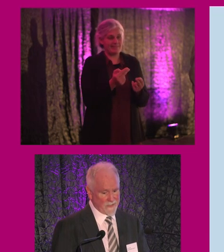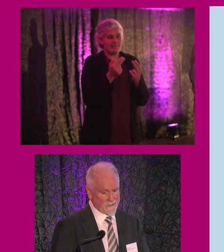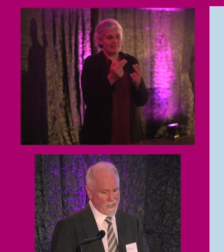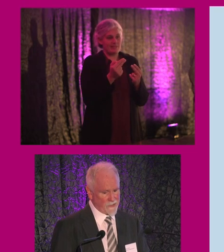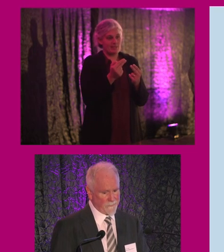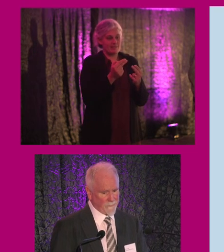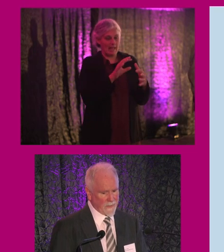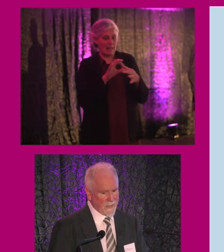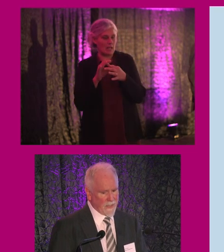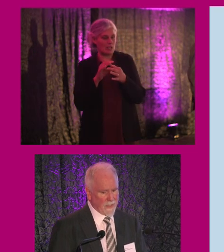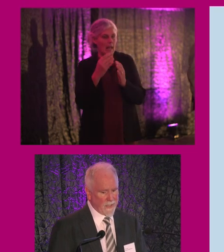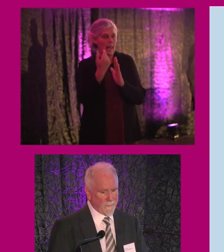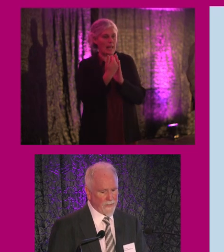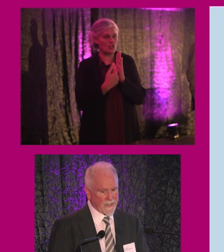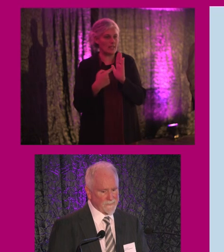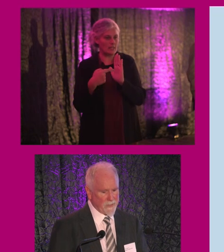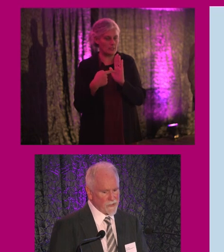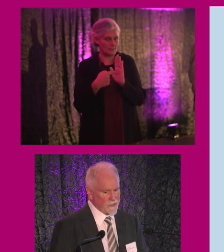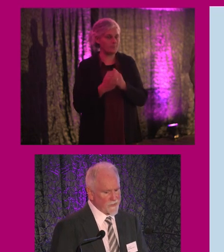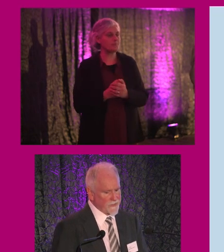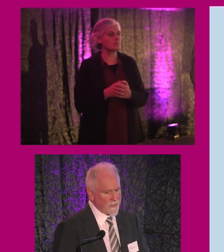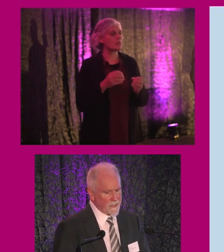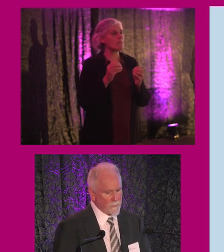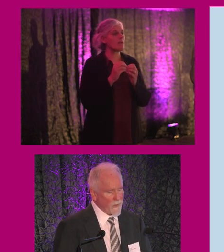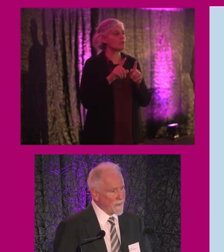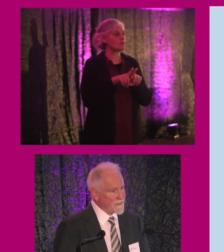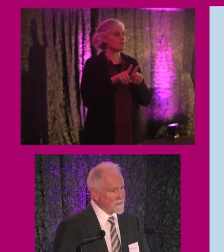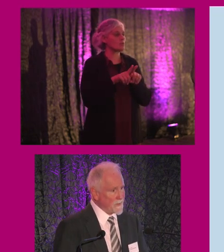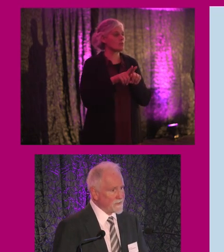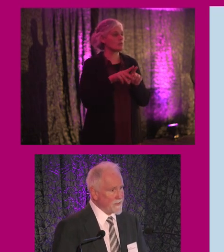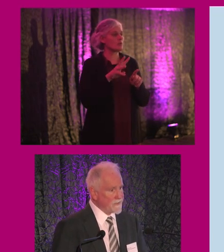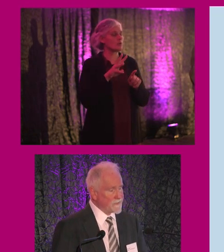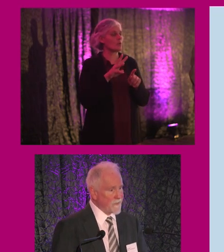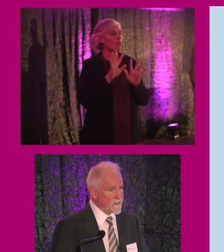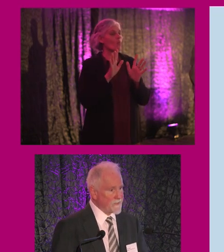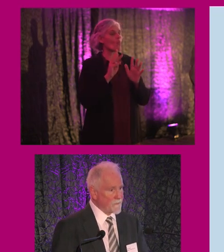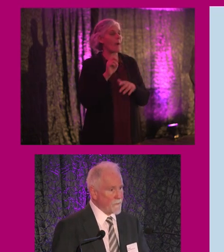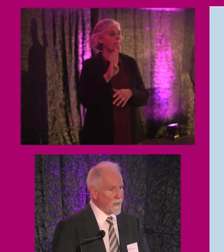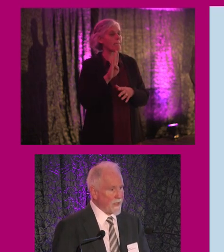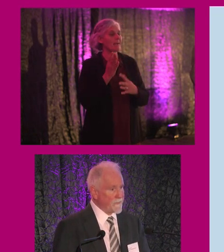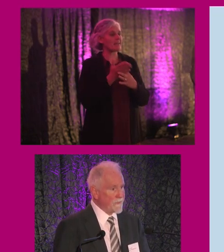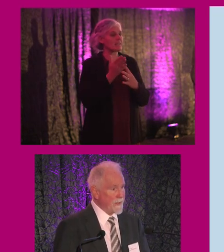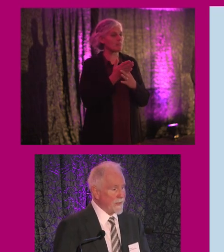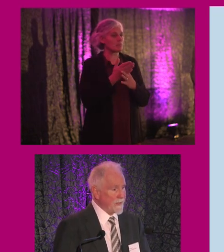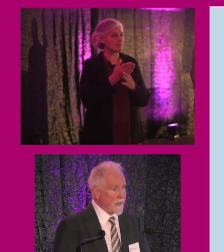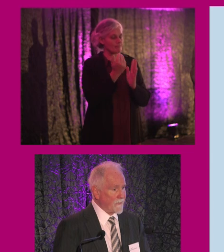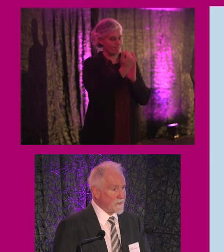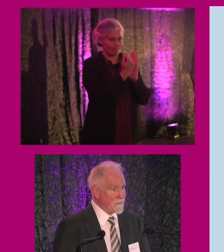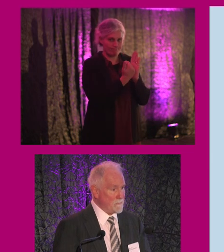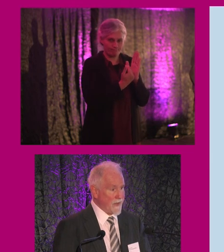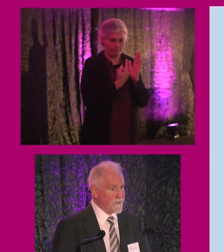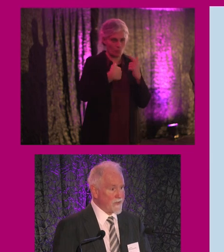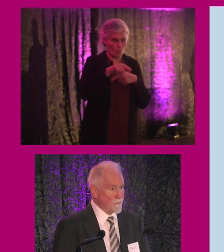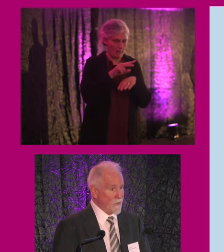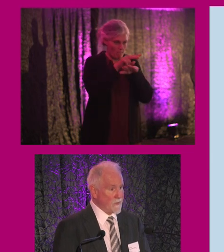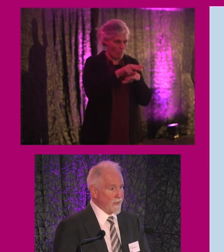legislation? As mentioned, the Web Accessibility Directive, we have carried